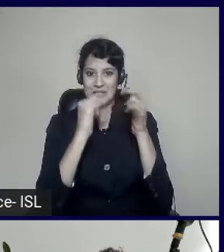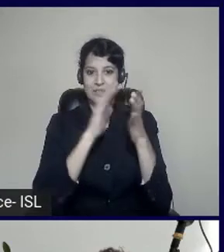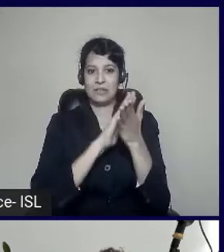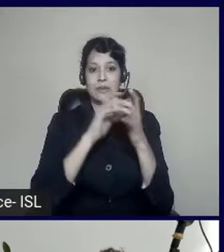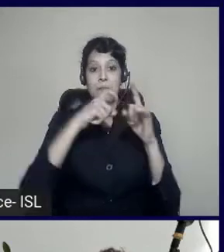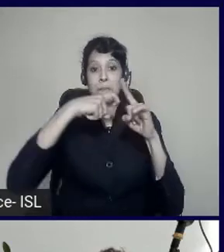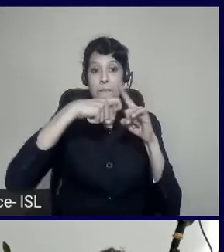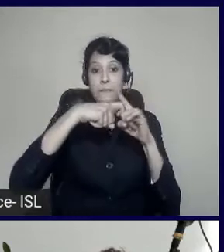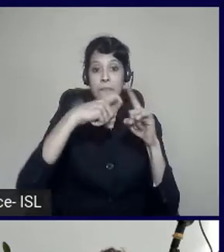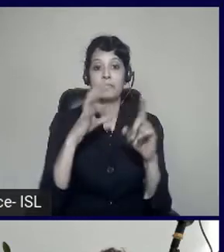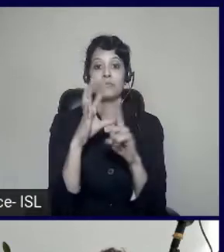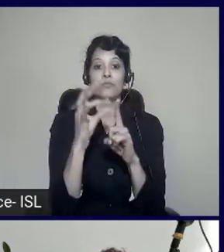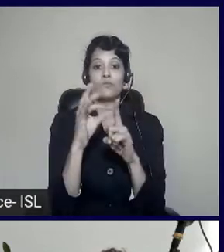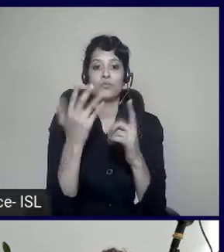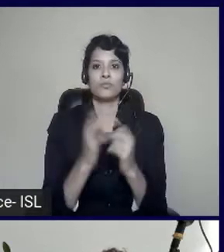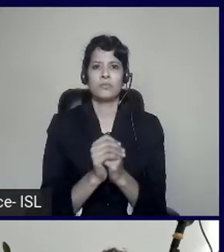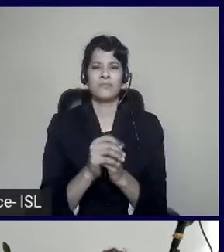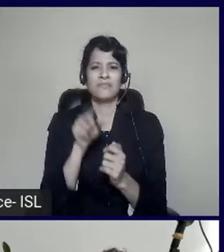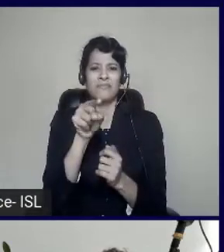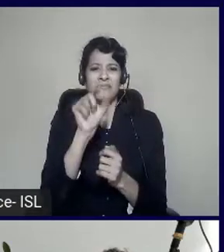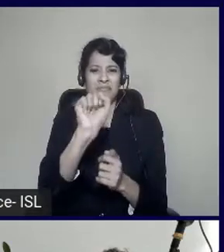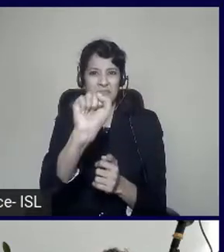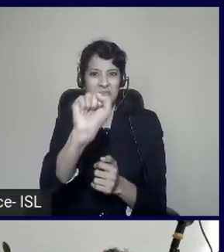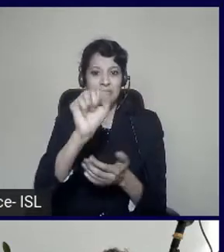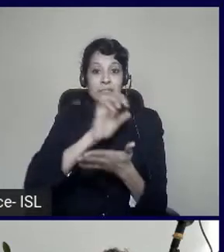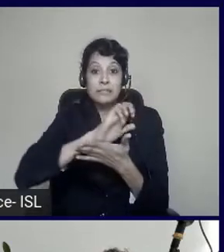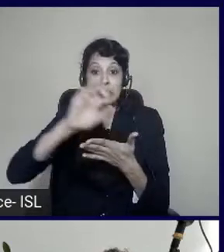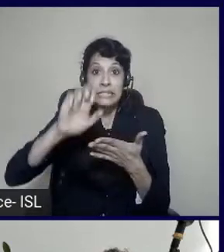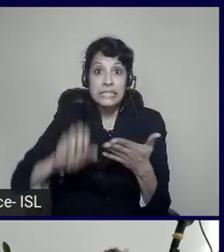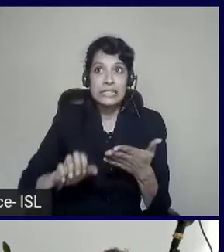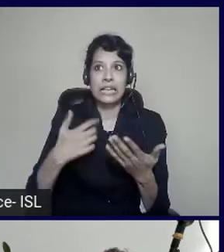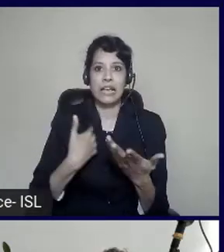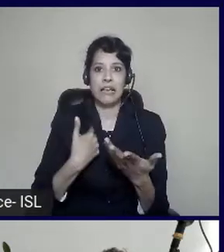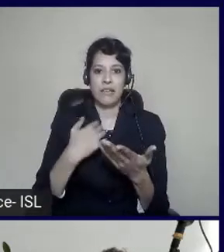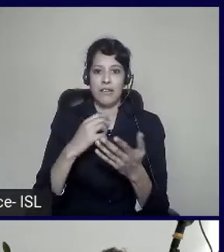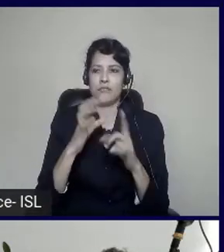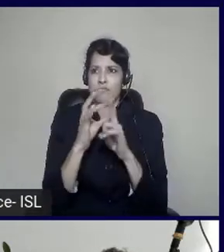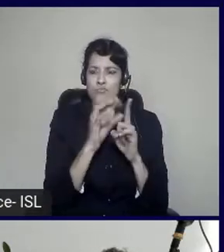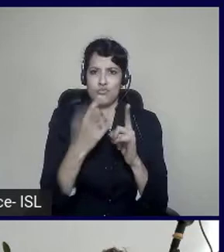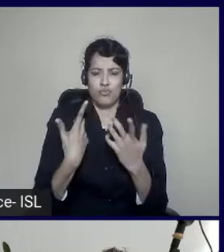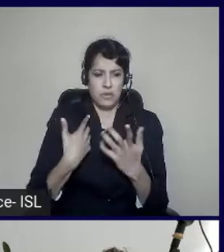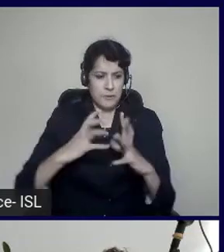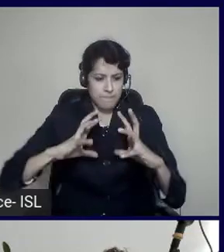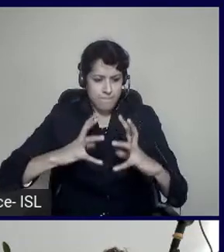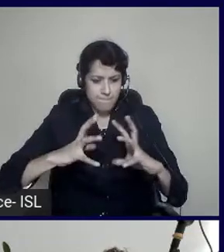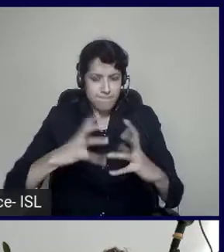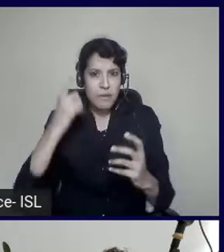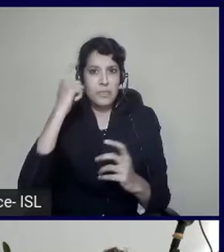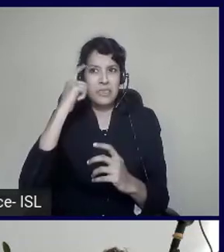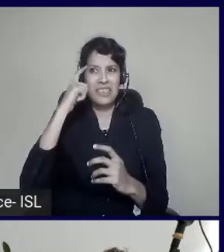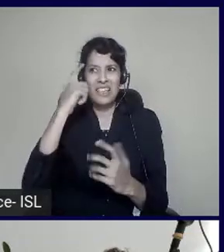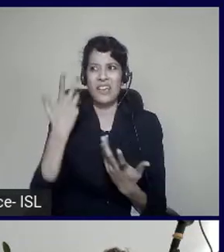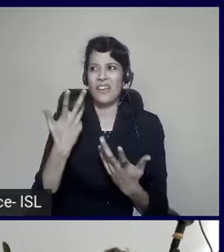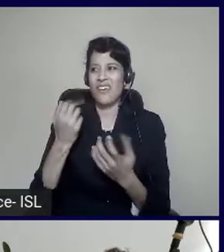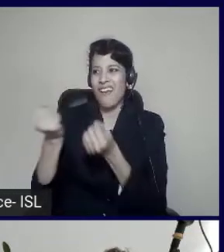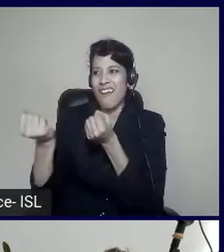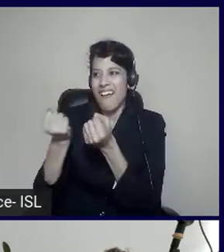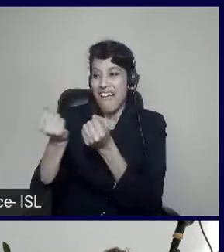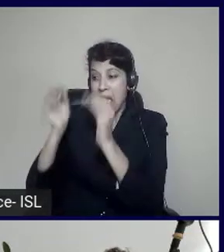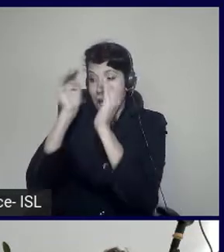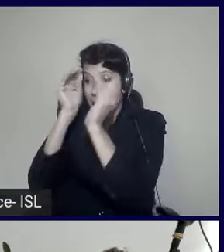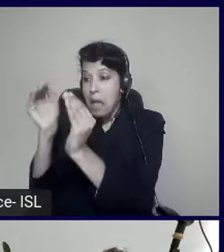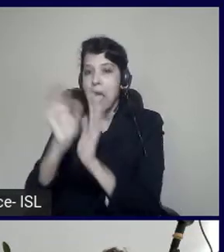do not need engineers who understand vehicles. We need good software engineers who understand software